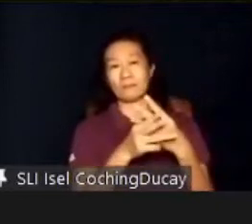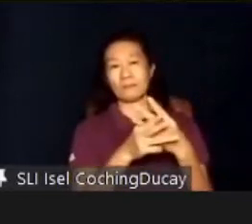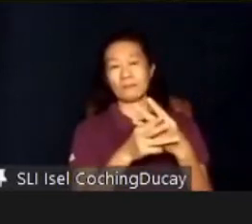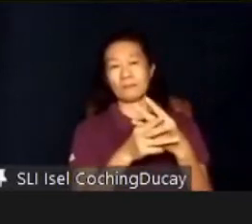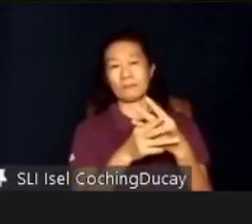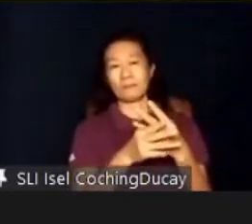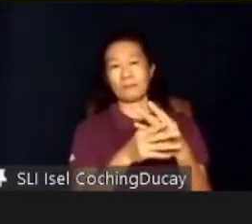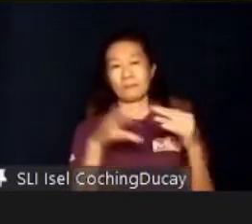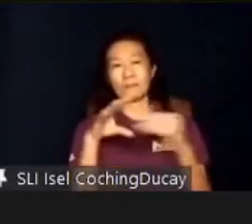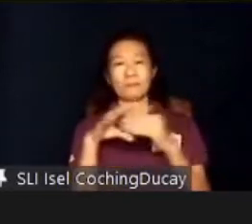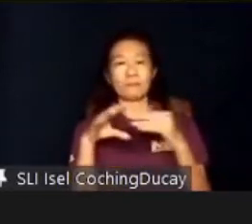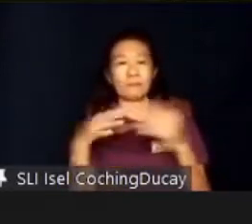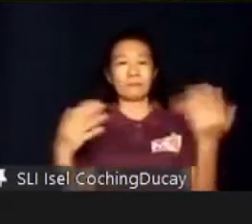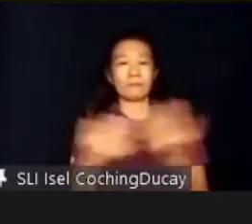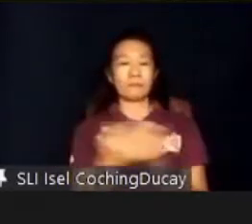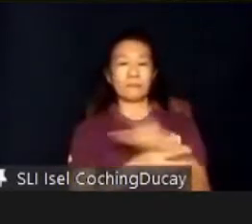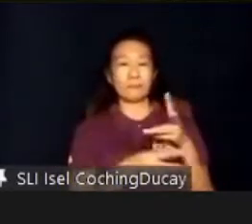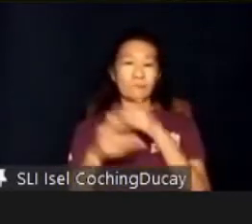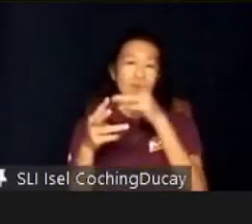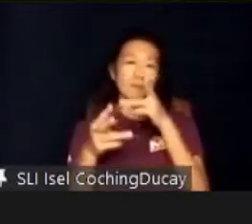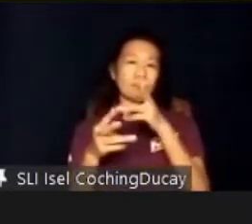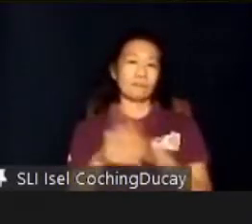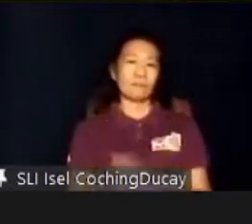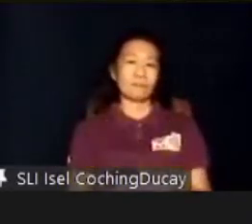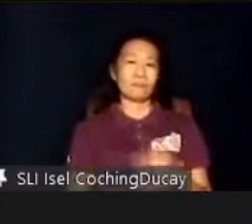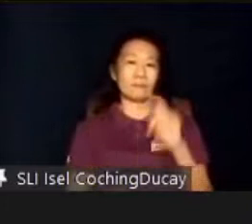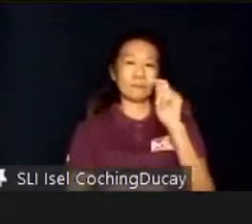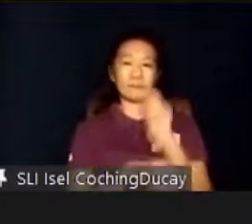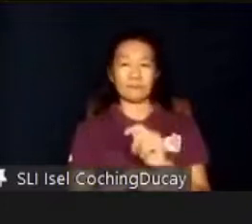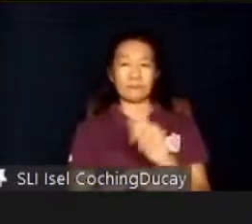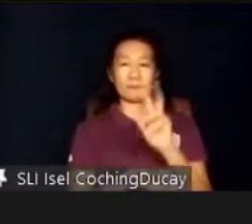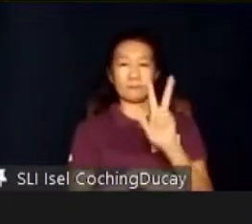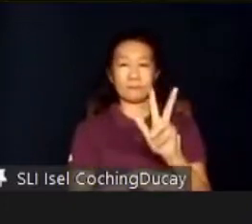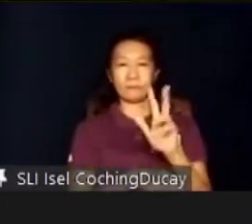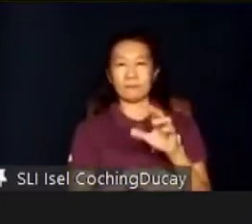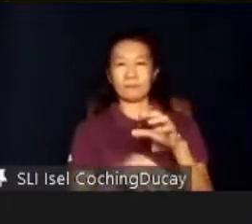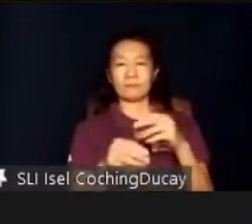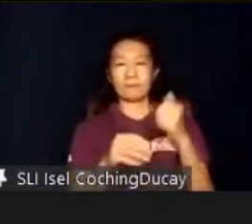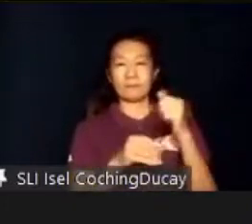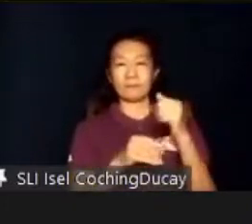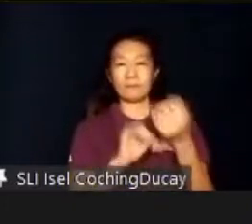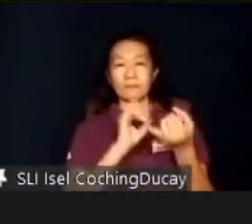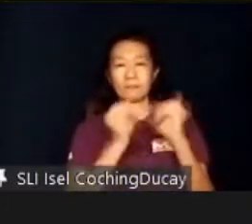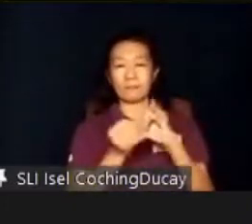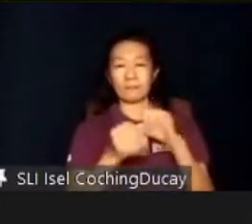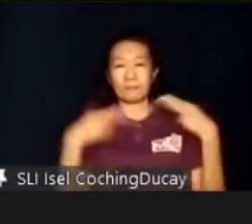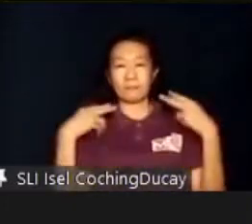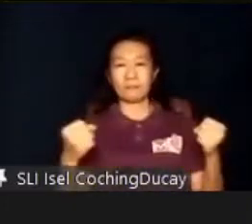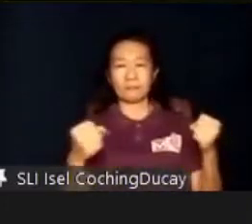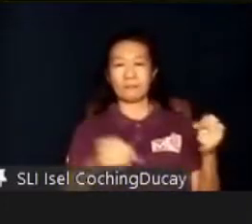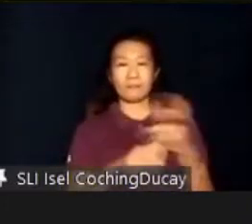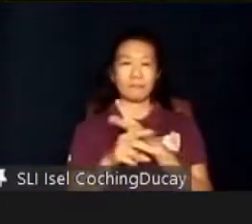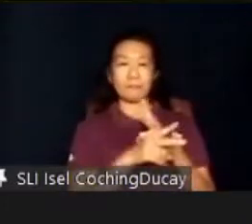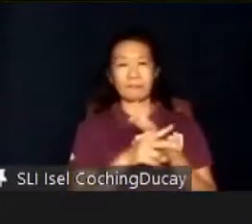Innovative Ideas, the DOH Top 3 Innovative Healthcare Programs, the Galing Puok